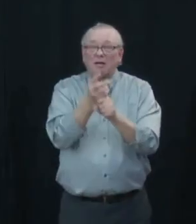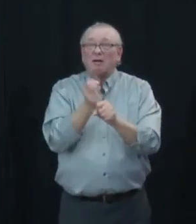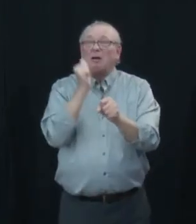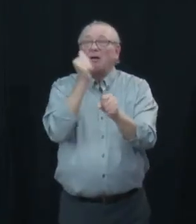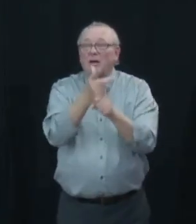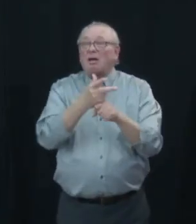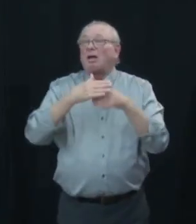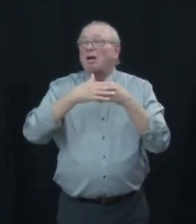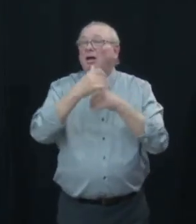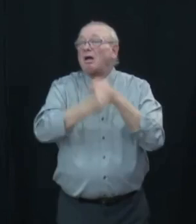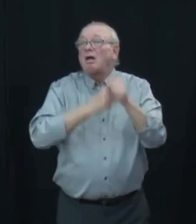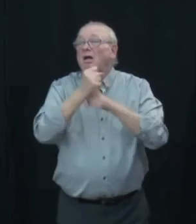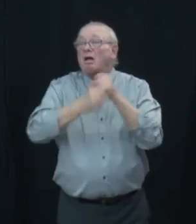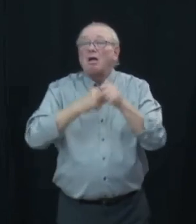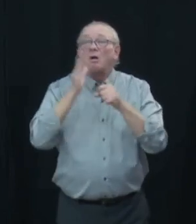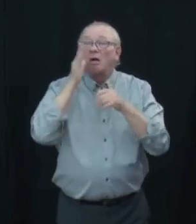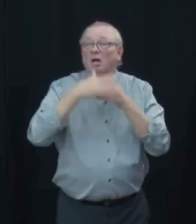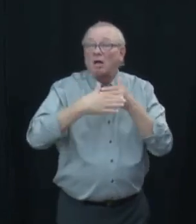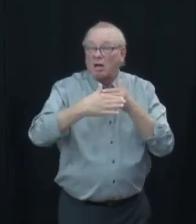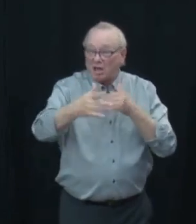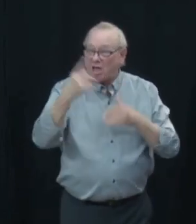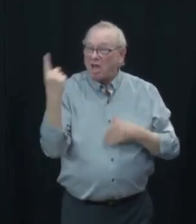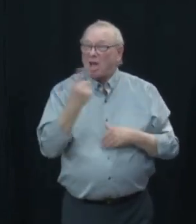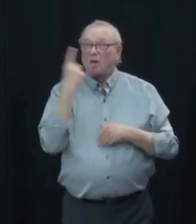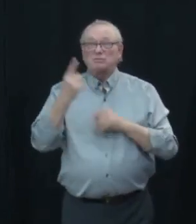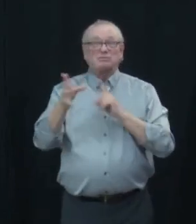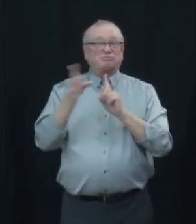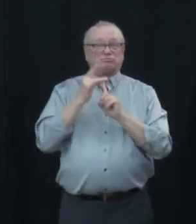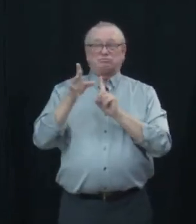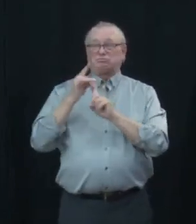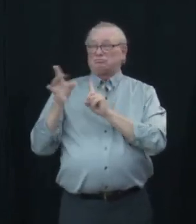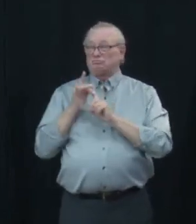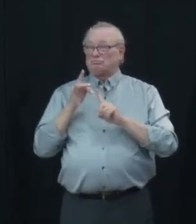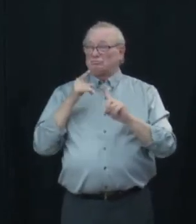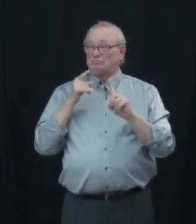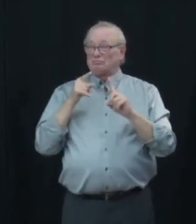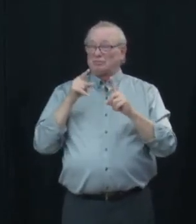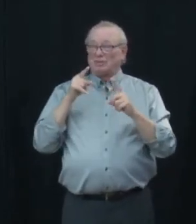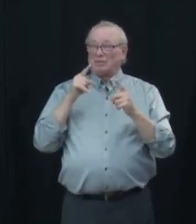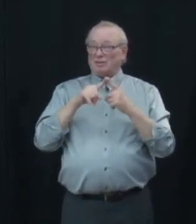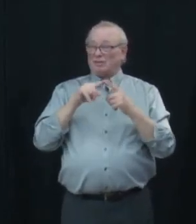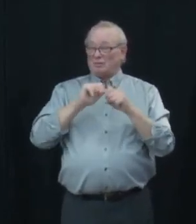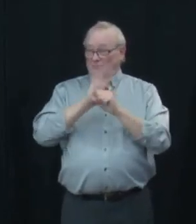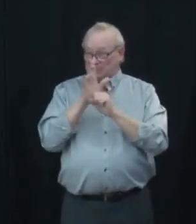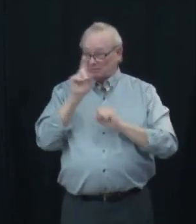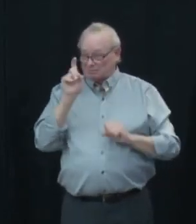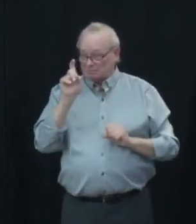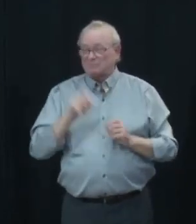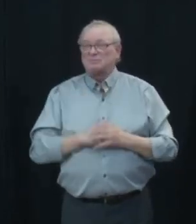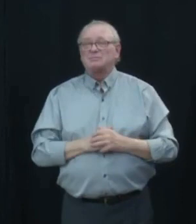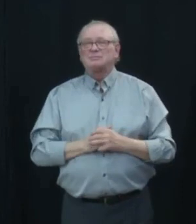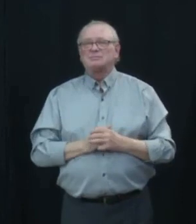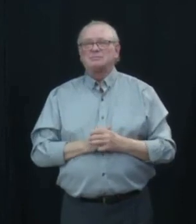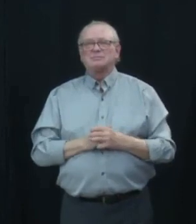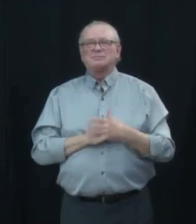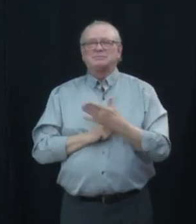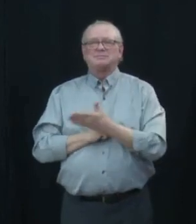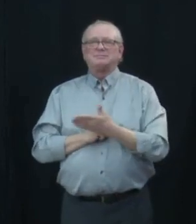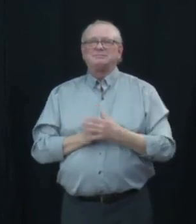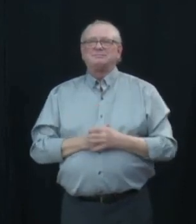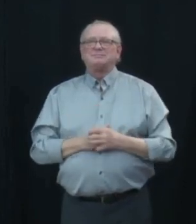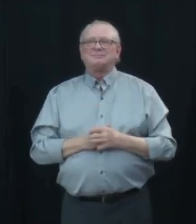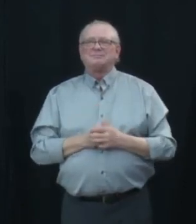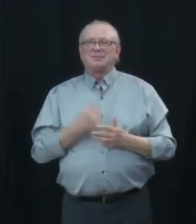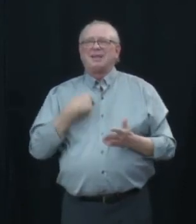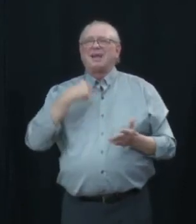think the most likely scenario is that we will as a as a population continue to be exposed to covert